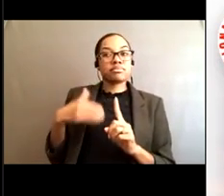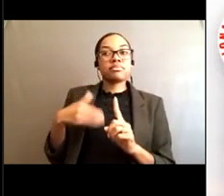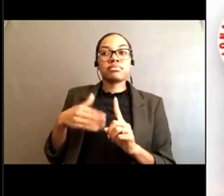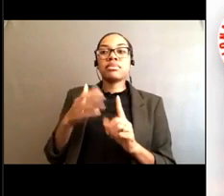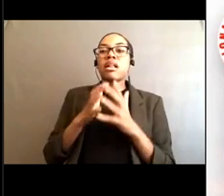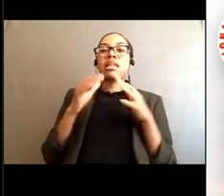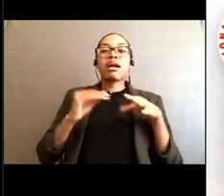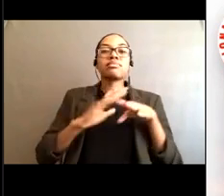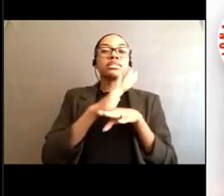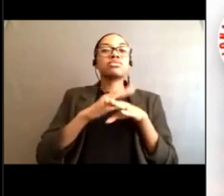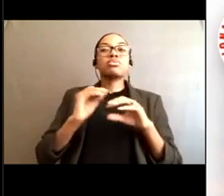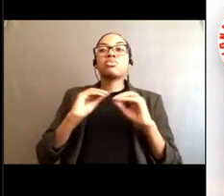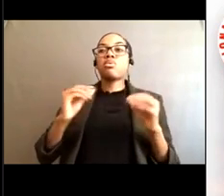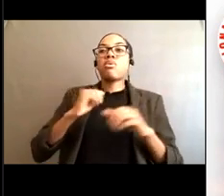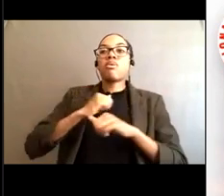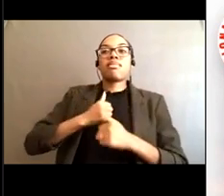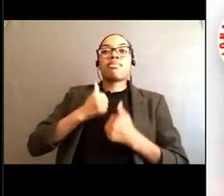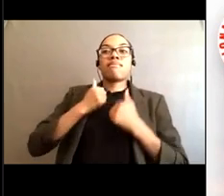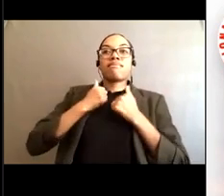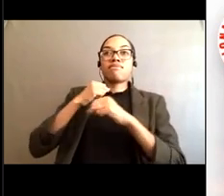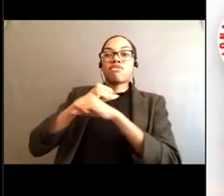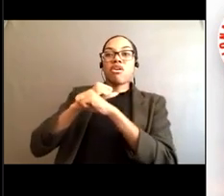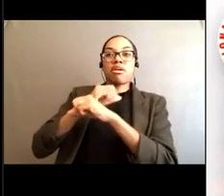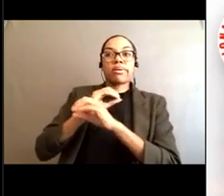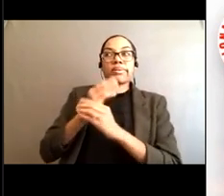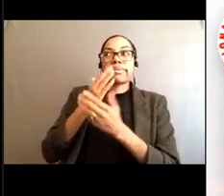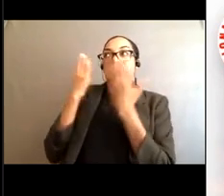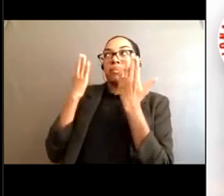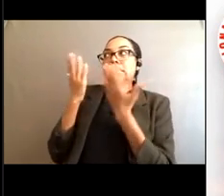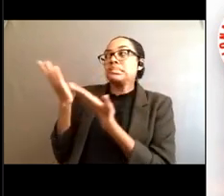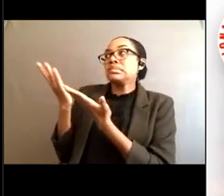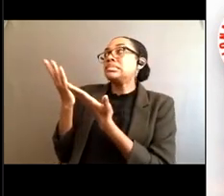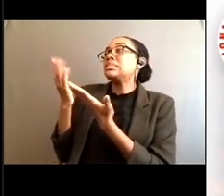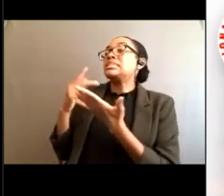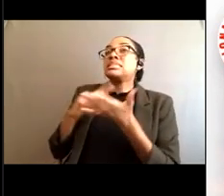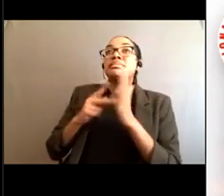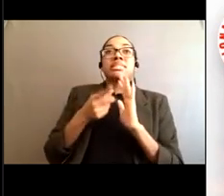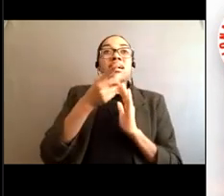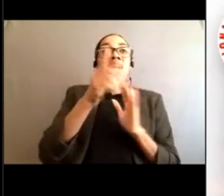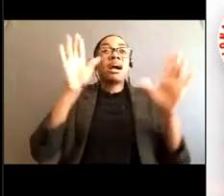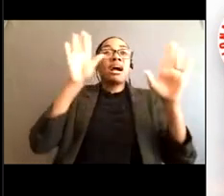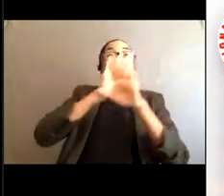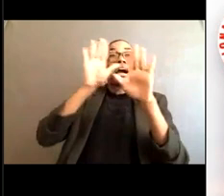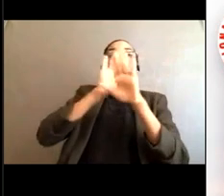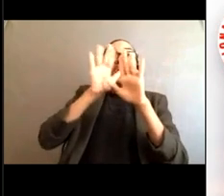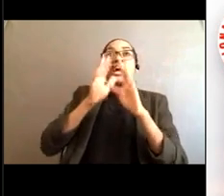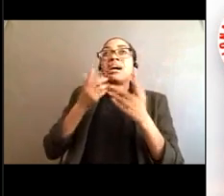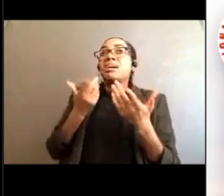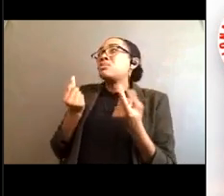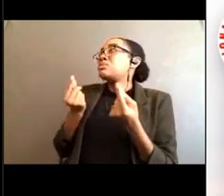leaves people to, you know, try to attempt to rescue themselves if they see someone in distress.